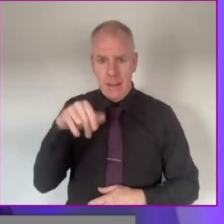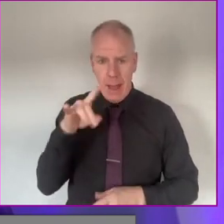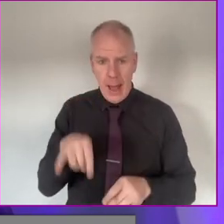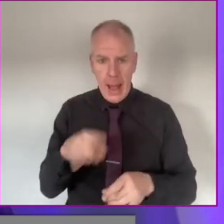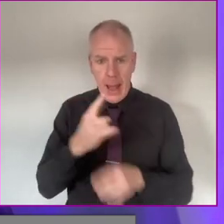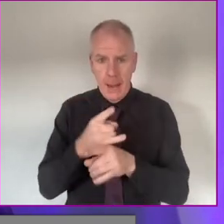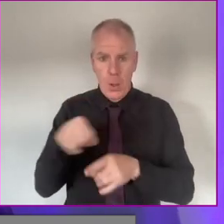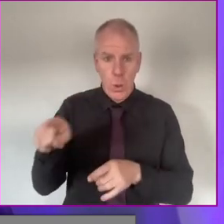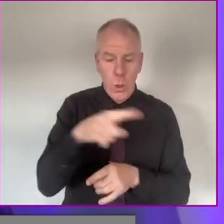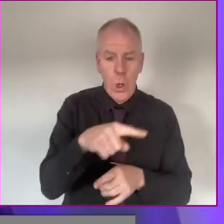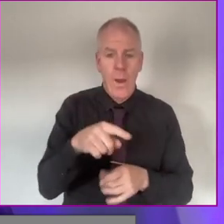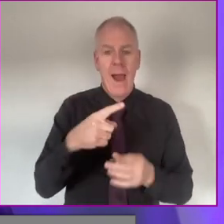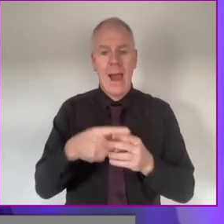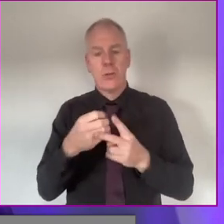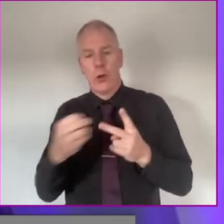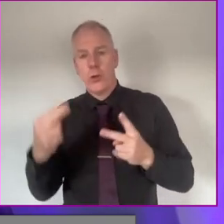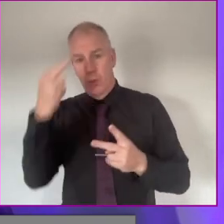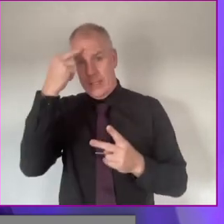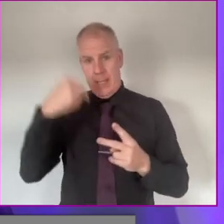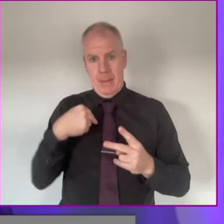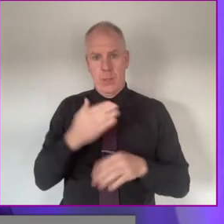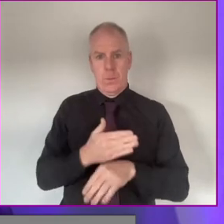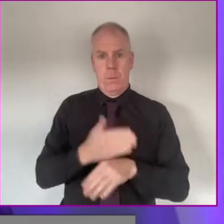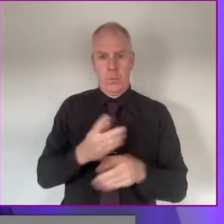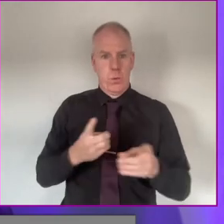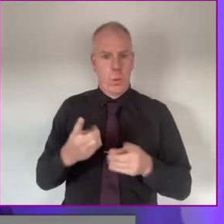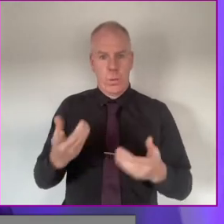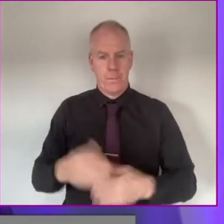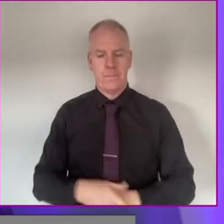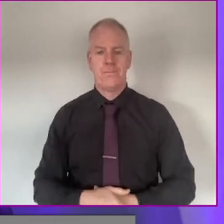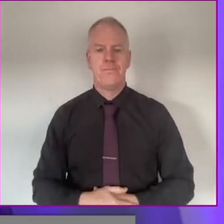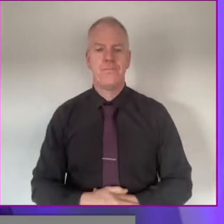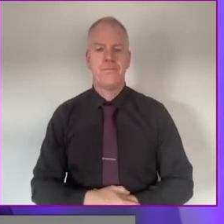other people understand what I do.